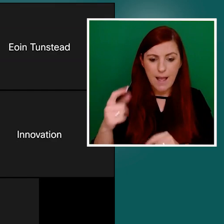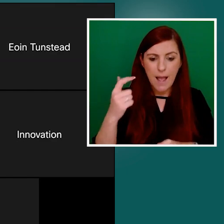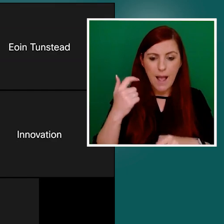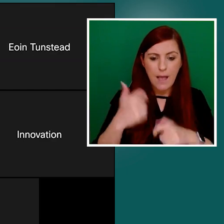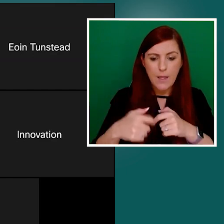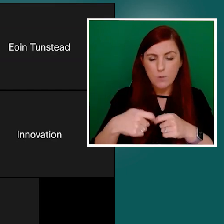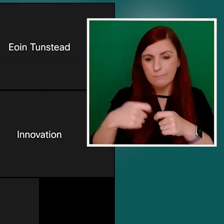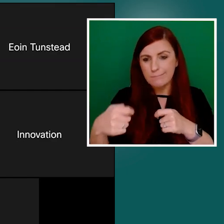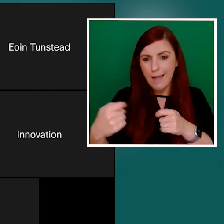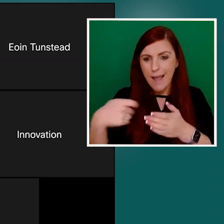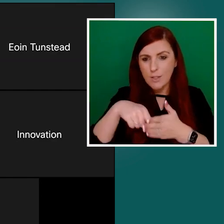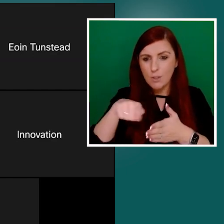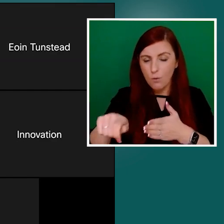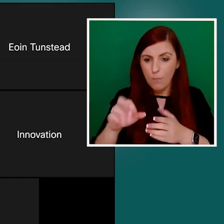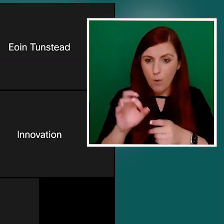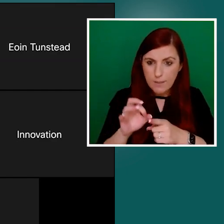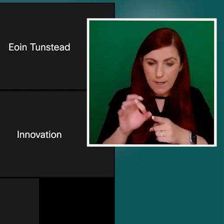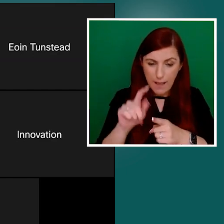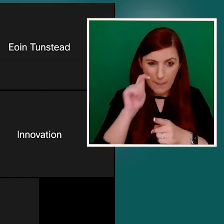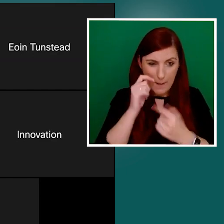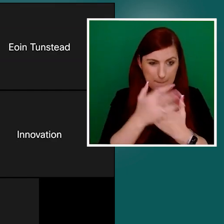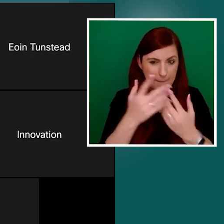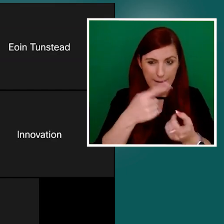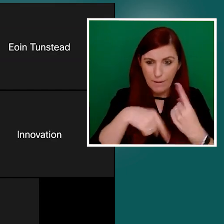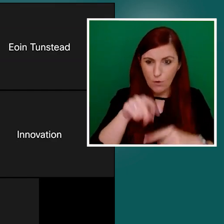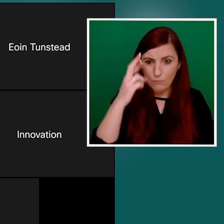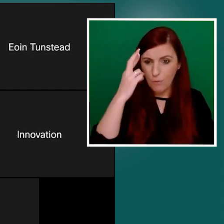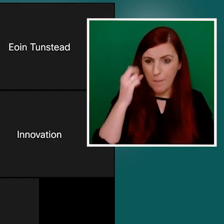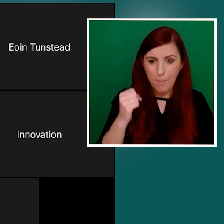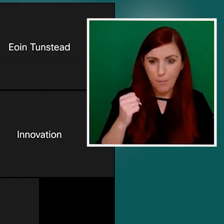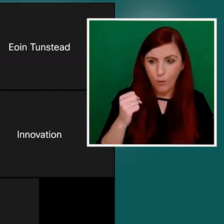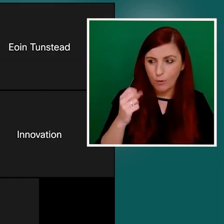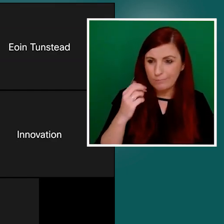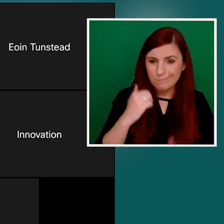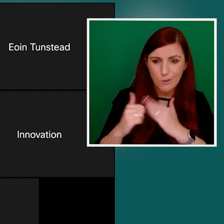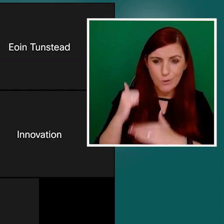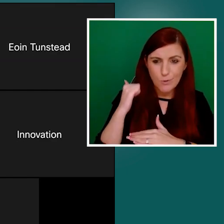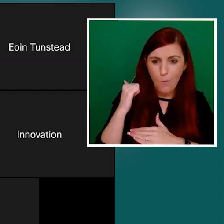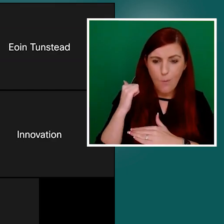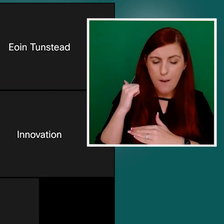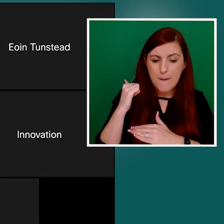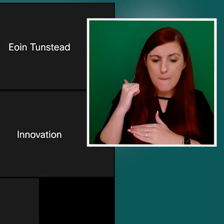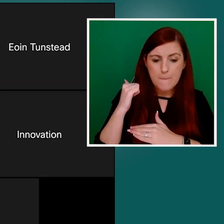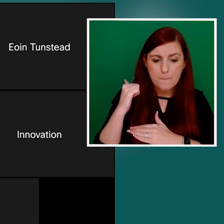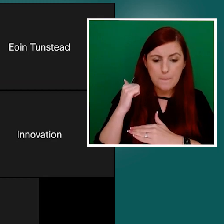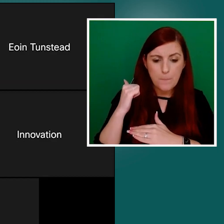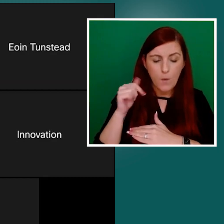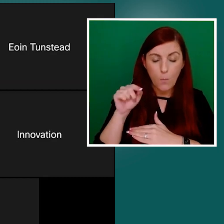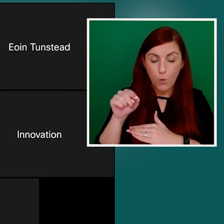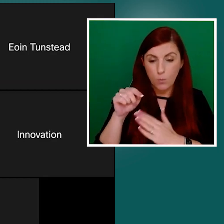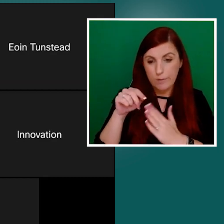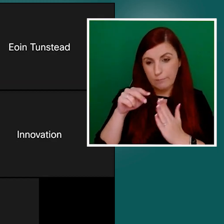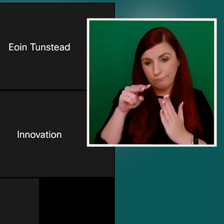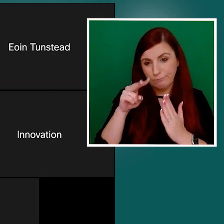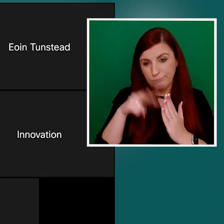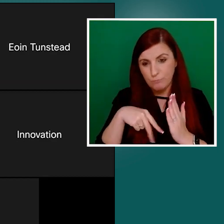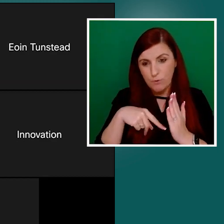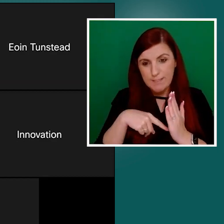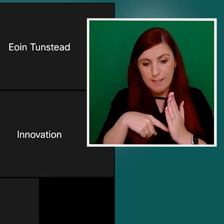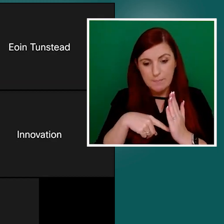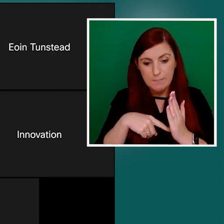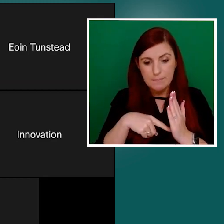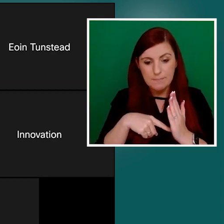maybe many of us can remember some years ago where you would be looking at some instruction